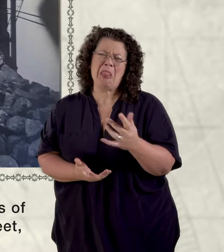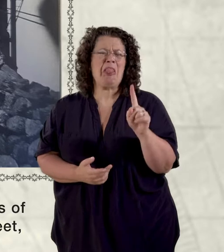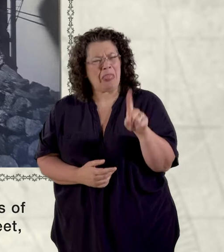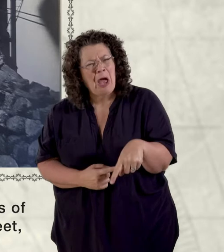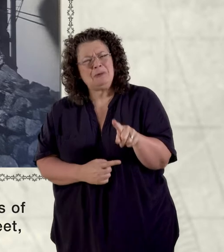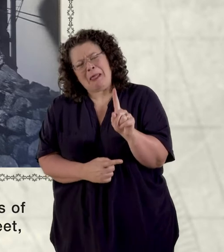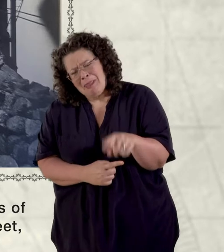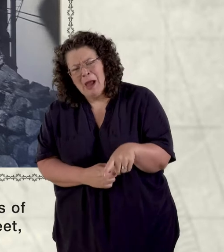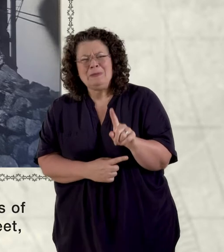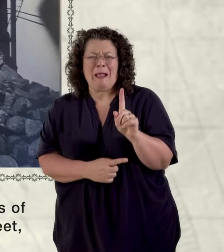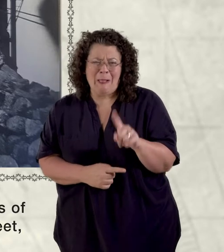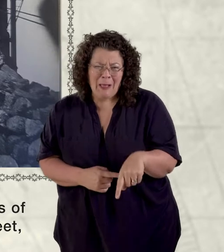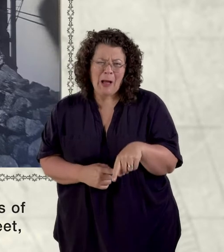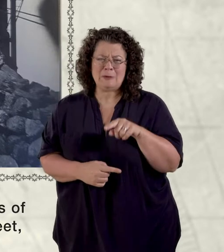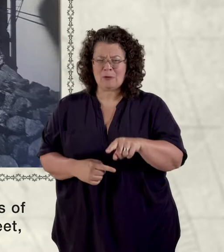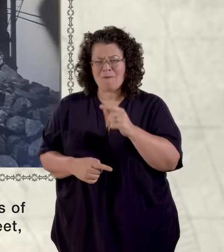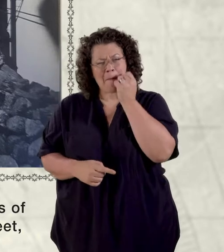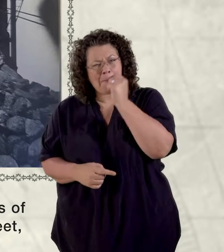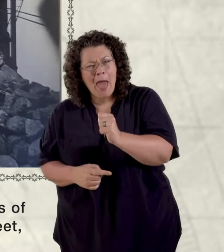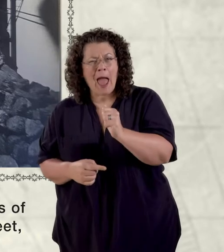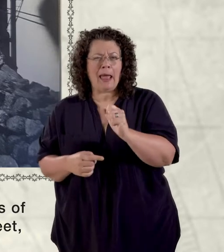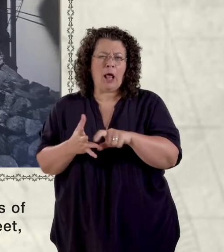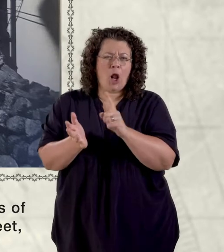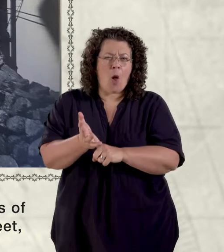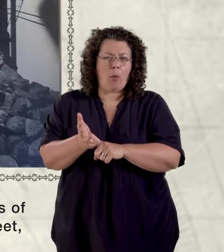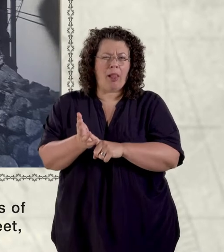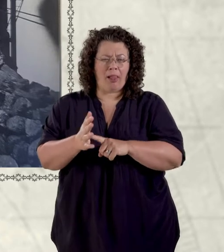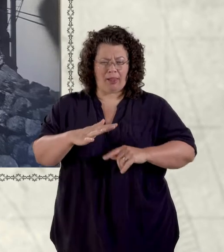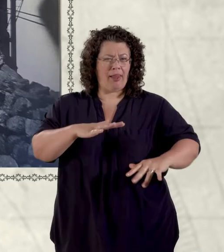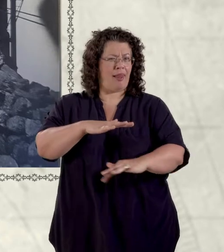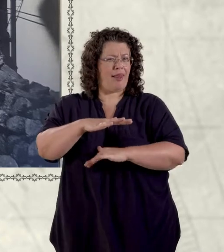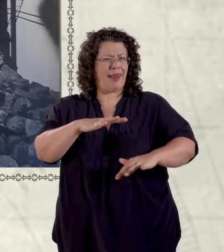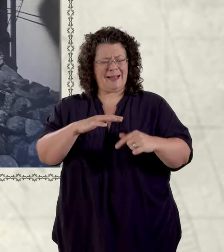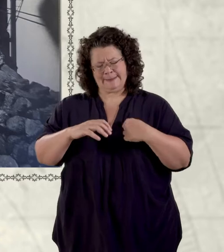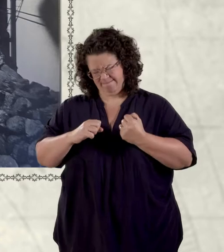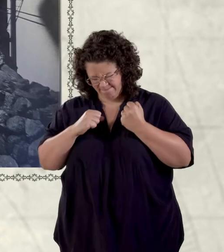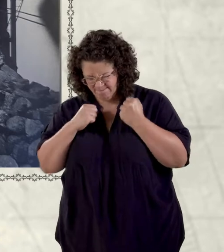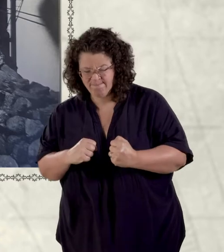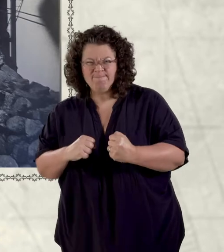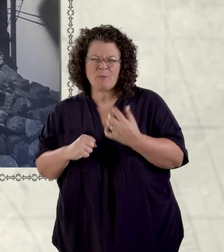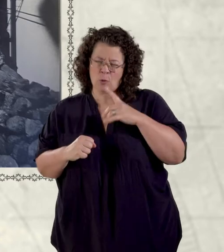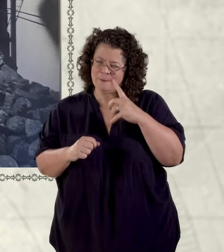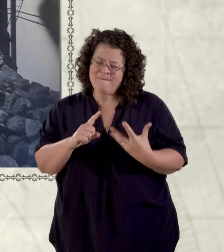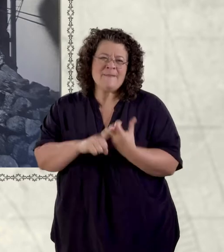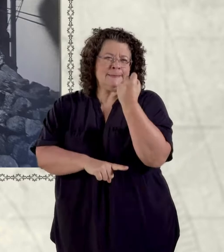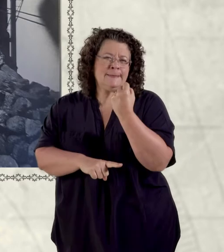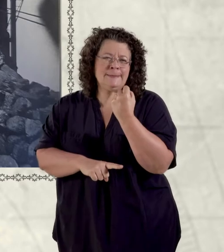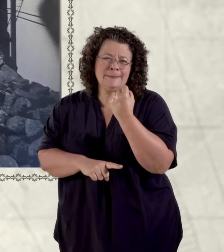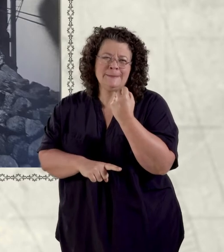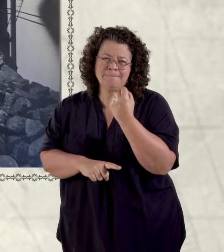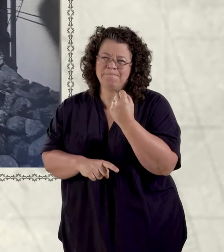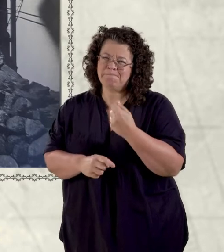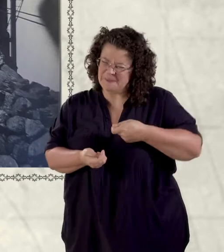of tons of this black gold under our feet and i was determined to find it dig